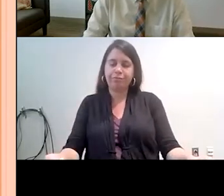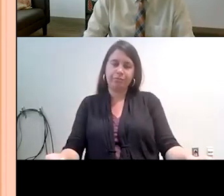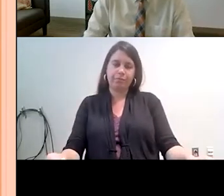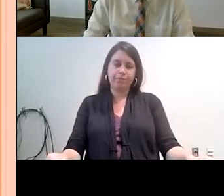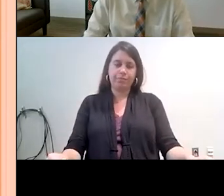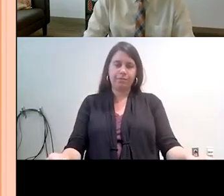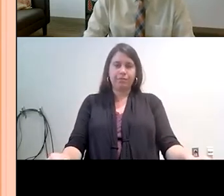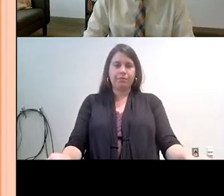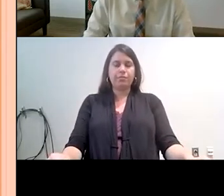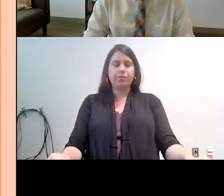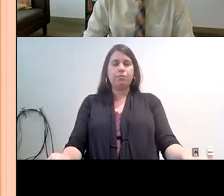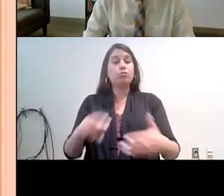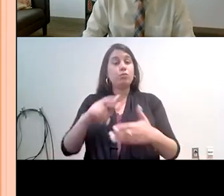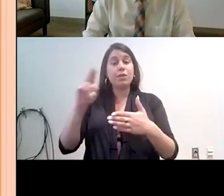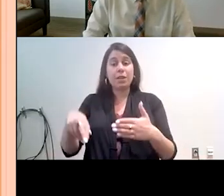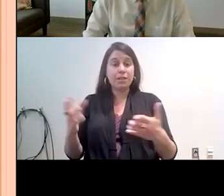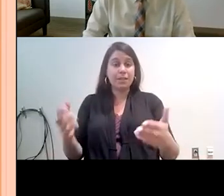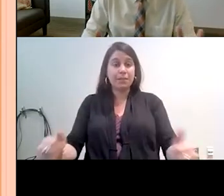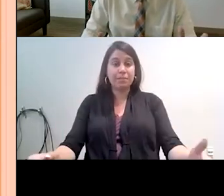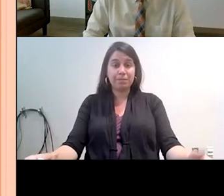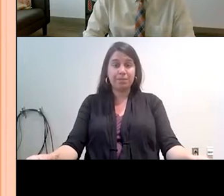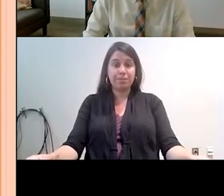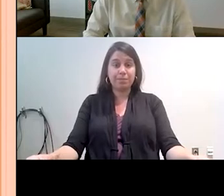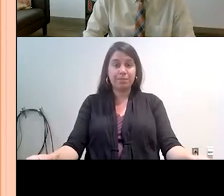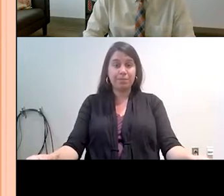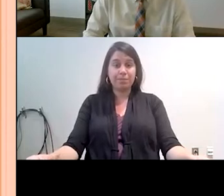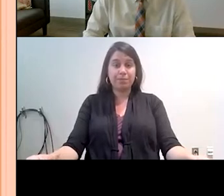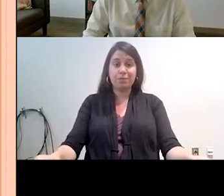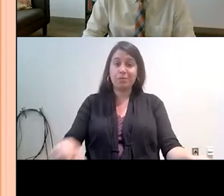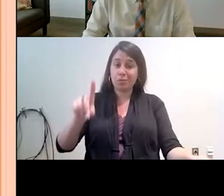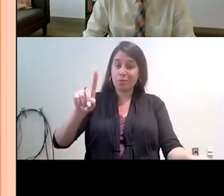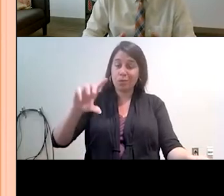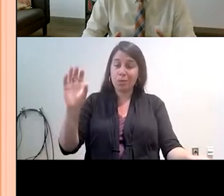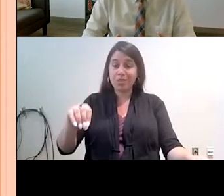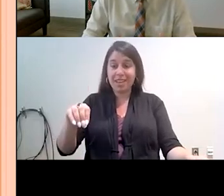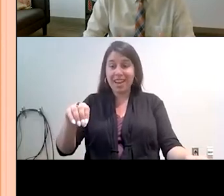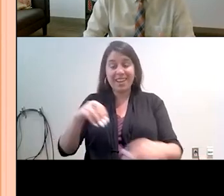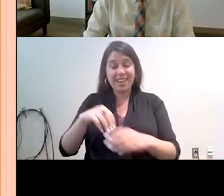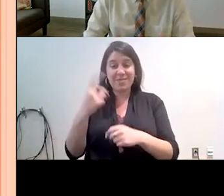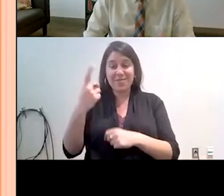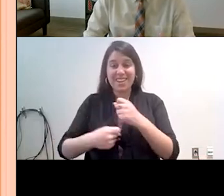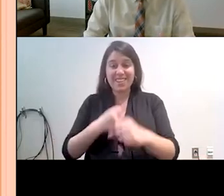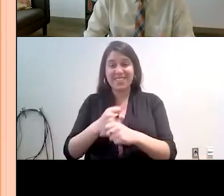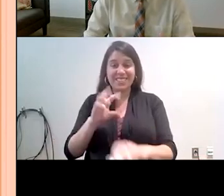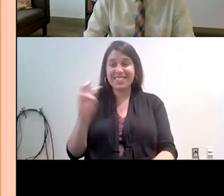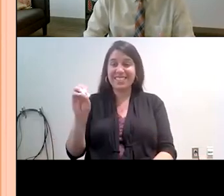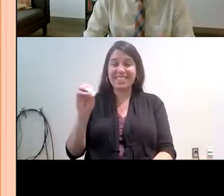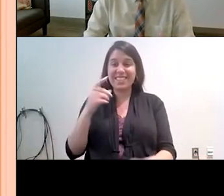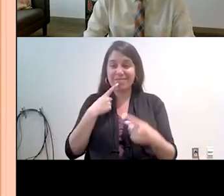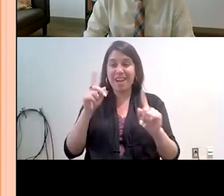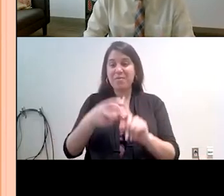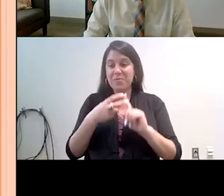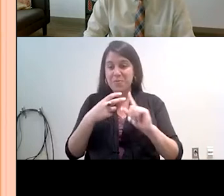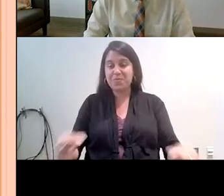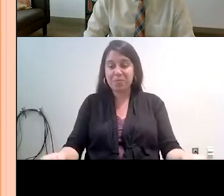so these are our results. We, like I said, in a year, we met 100% of our target randomization.